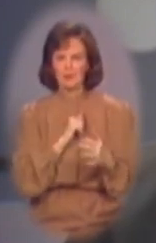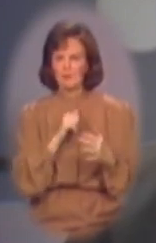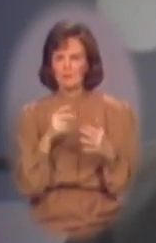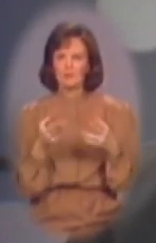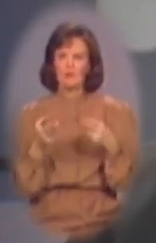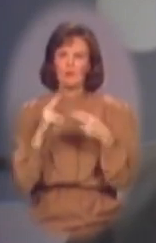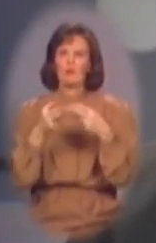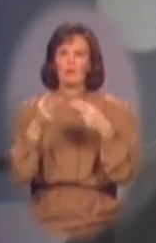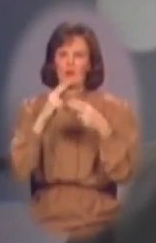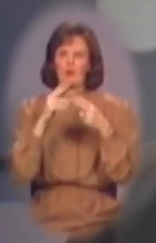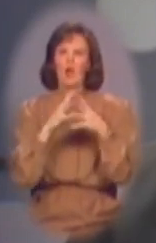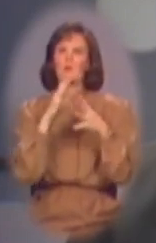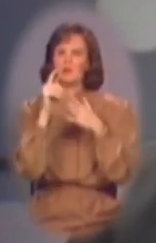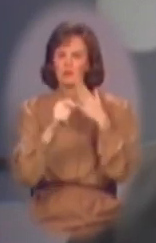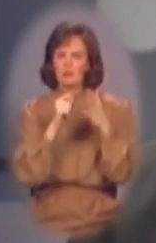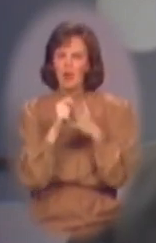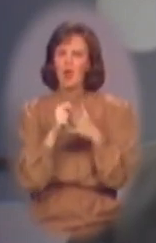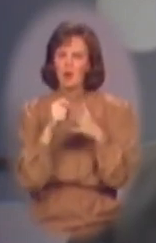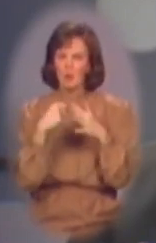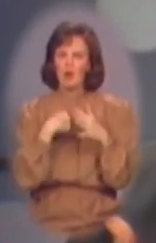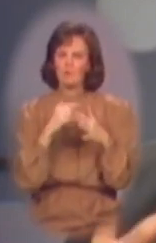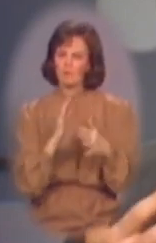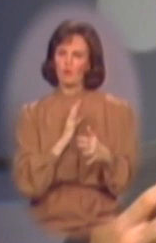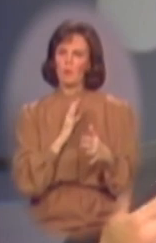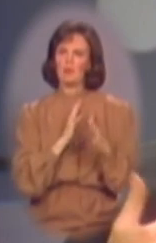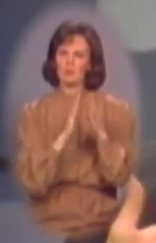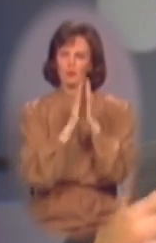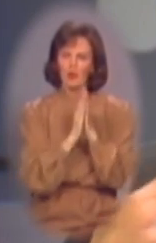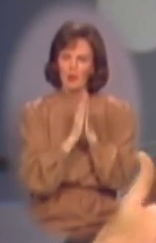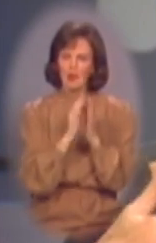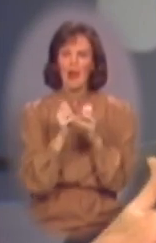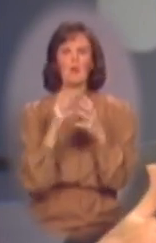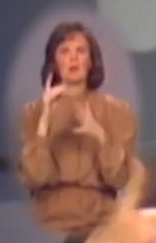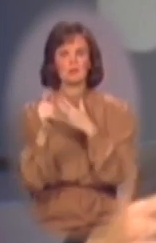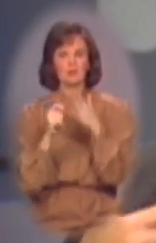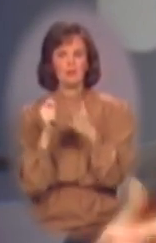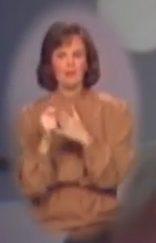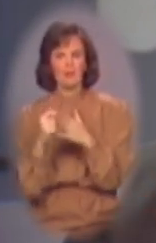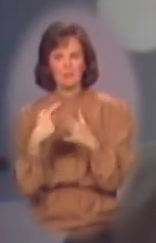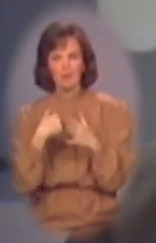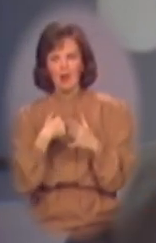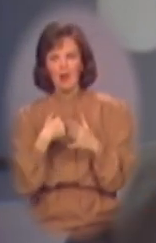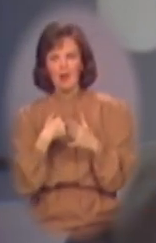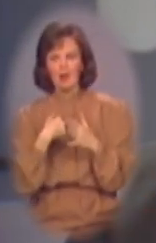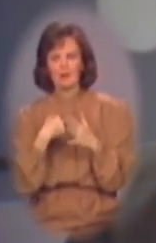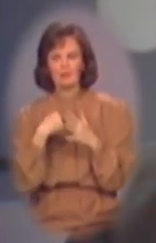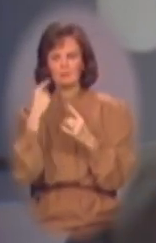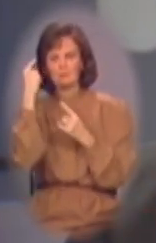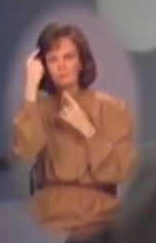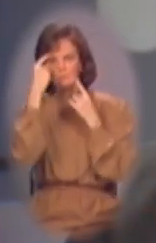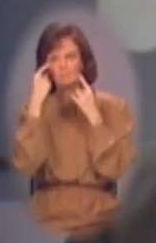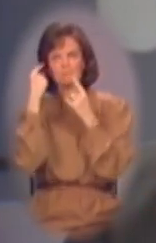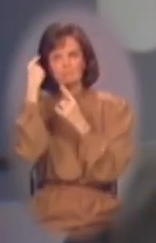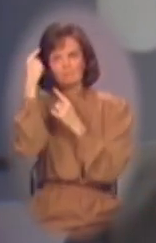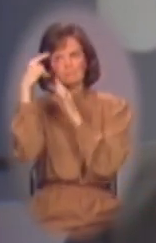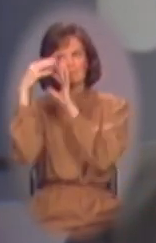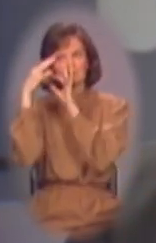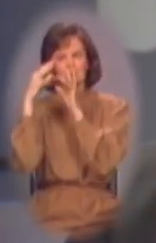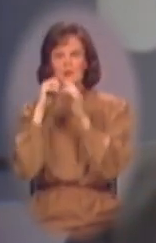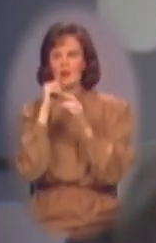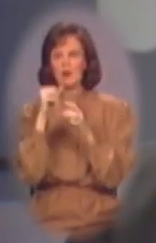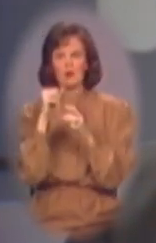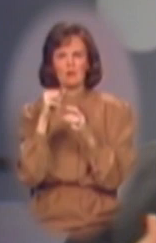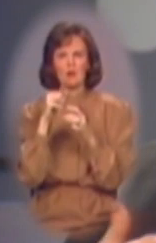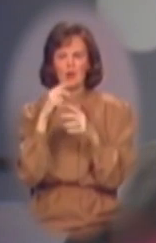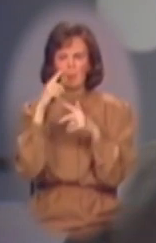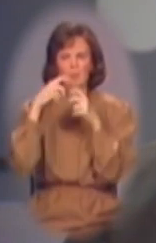increasing the amount of time that I formally pray and the amount of time that I'm reflecting, not simply